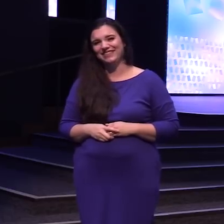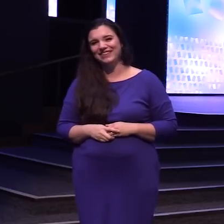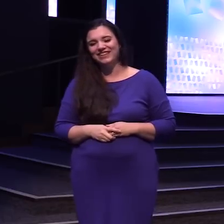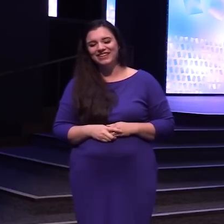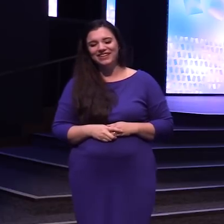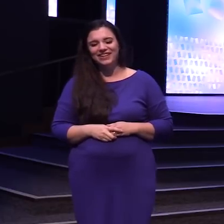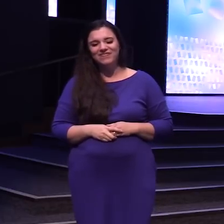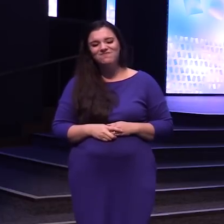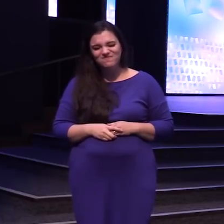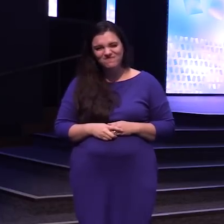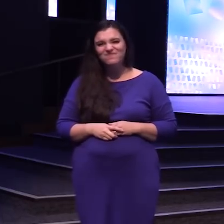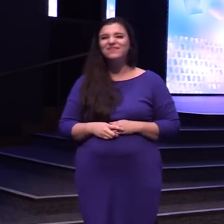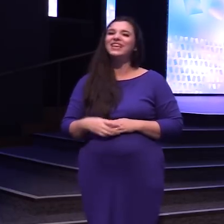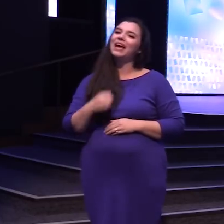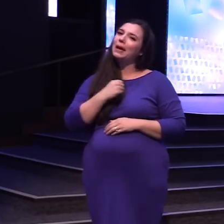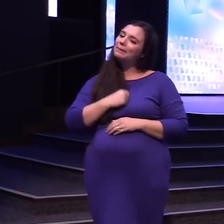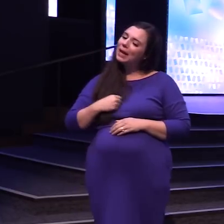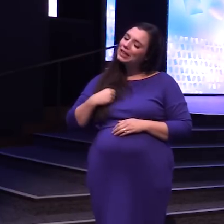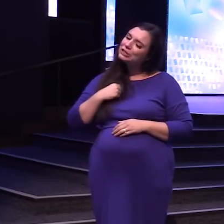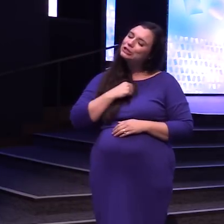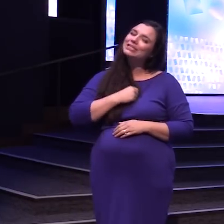Apologies all around